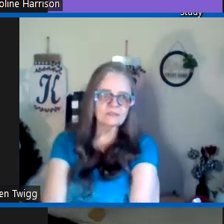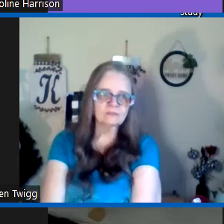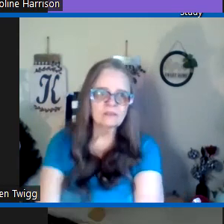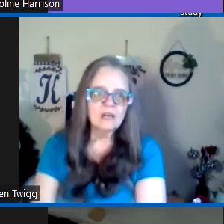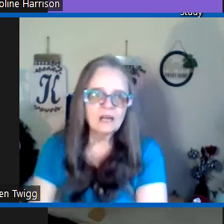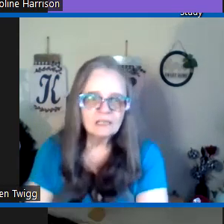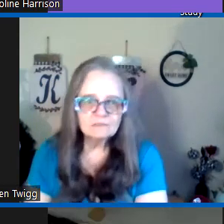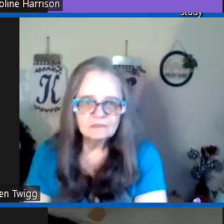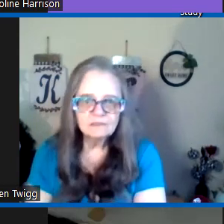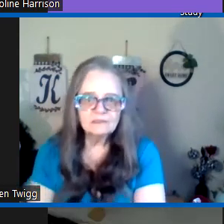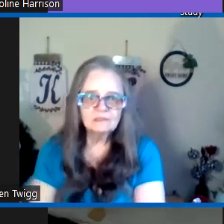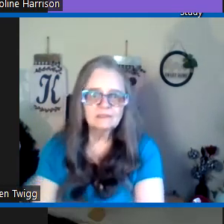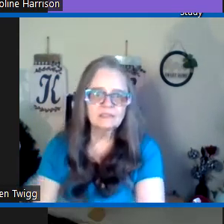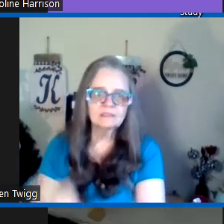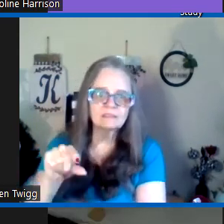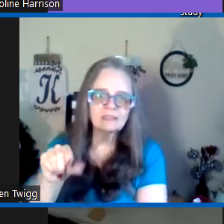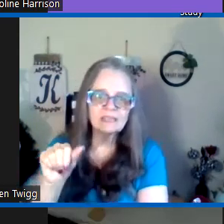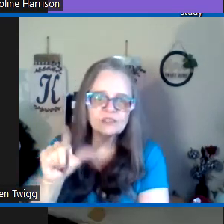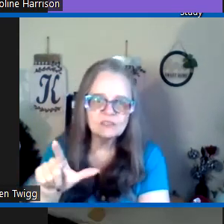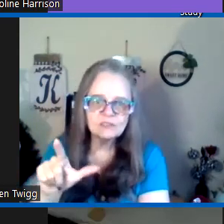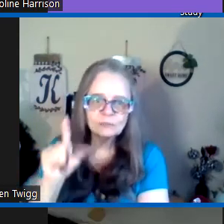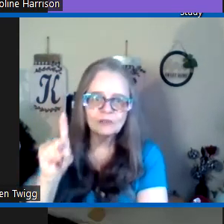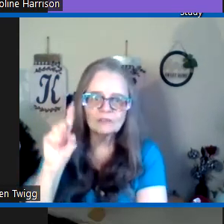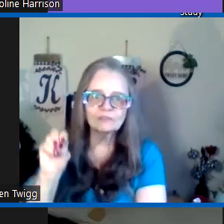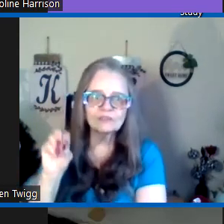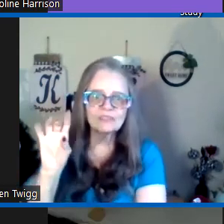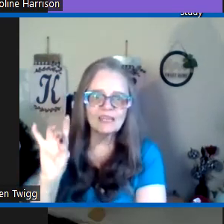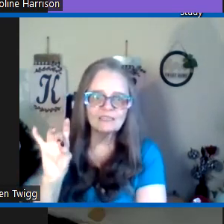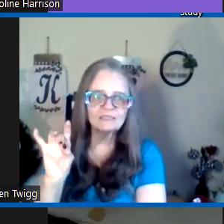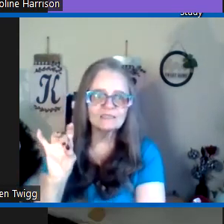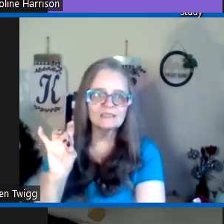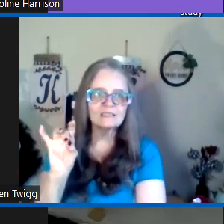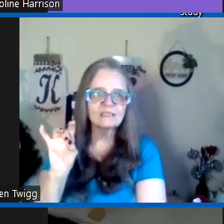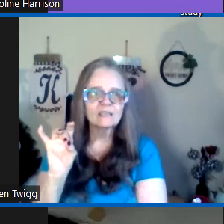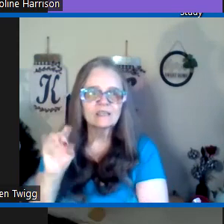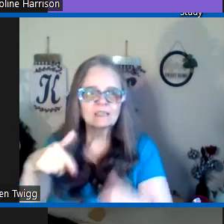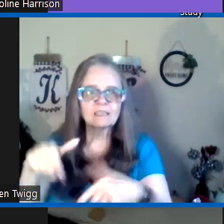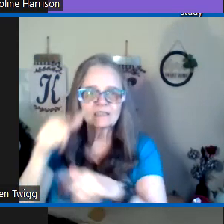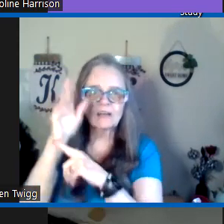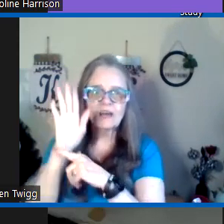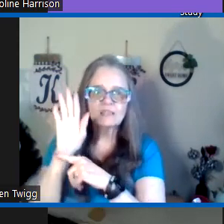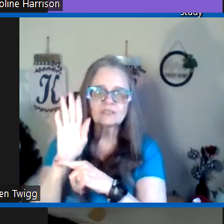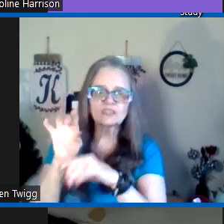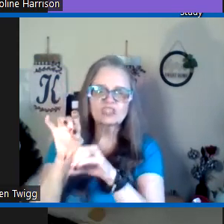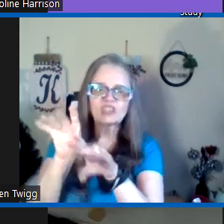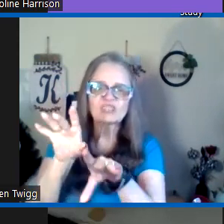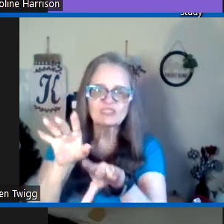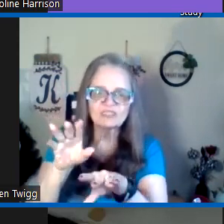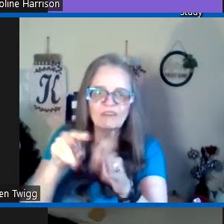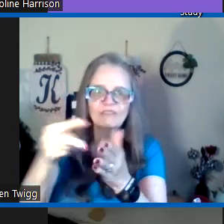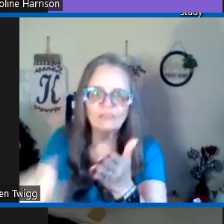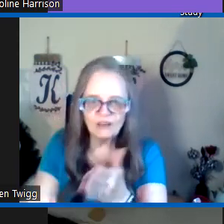so in galatians 1 verse 8 it says let god's